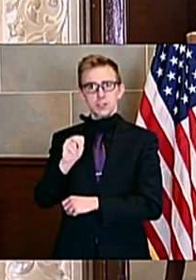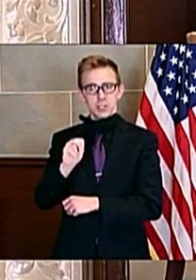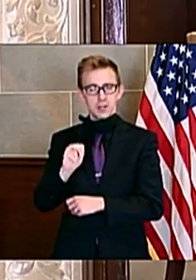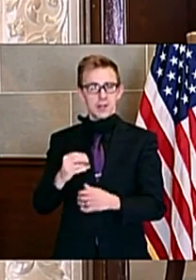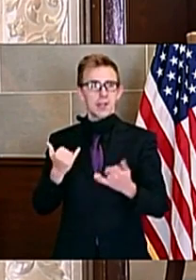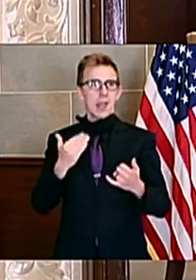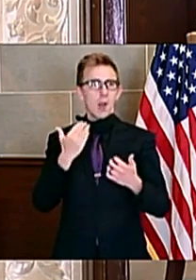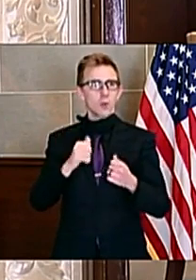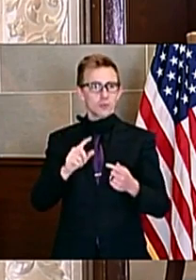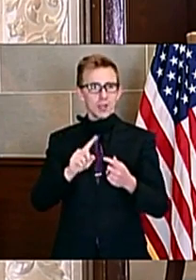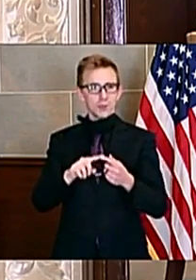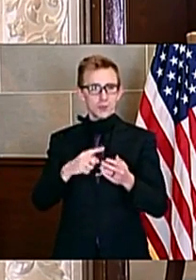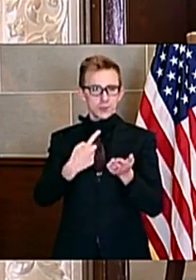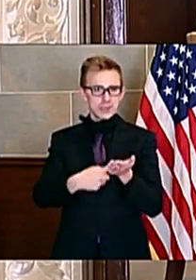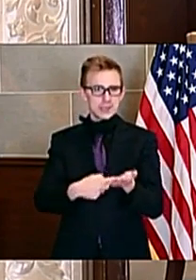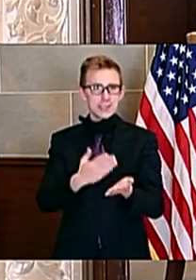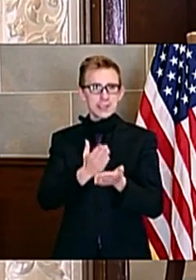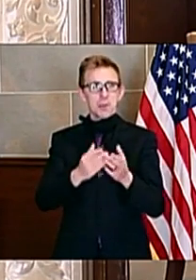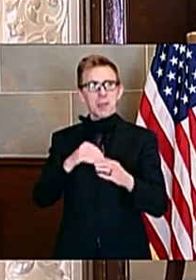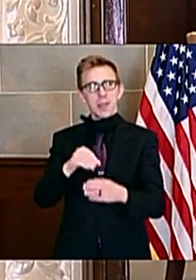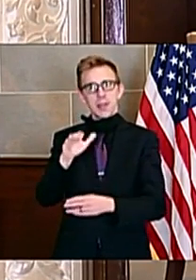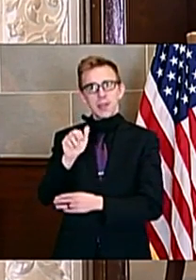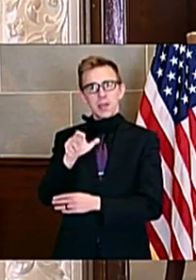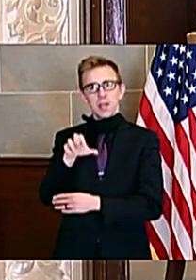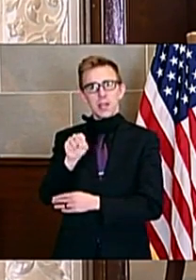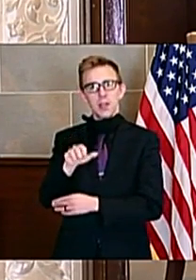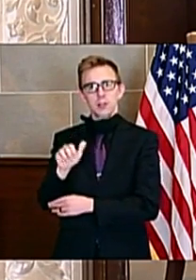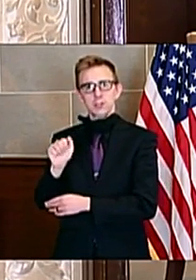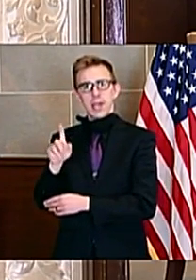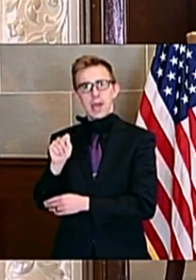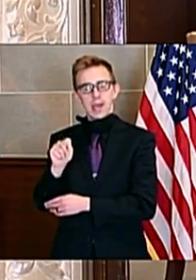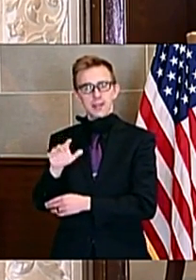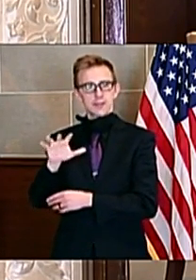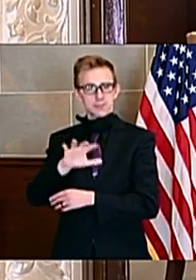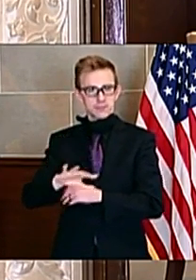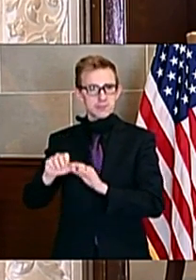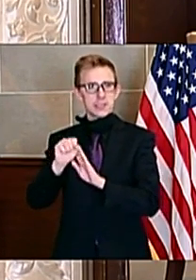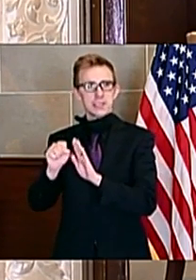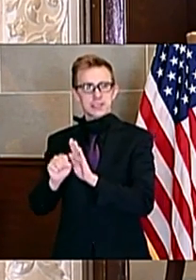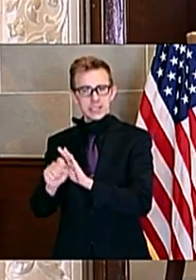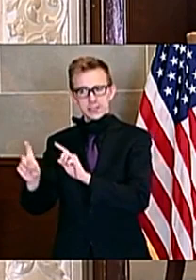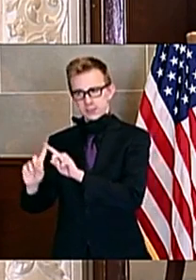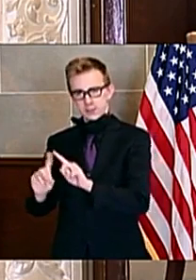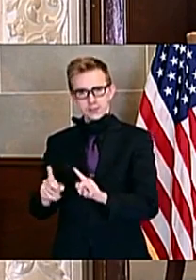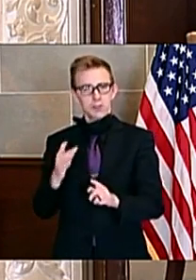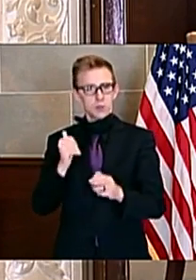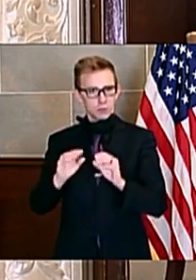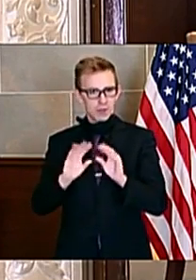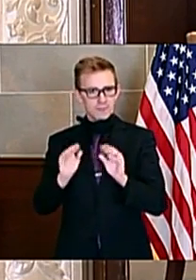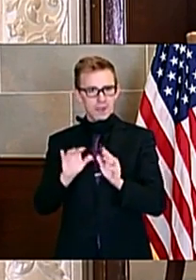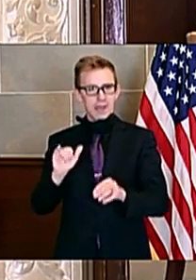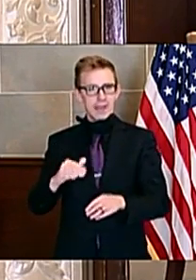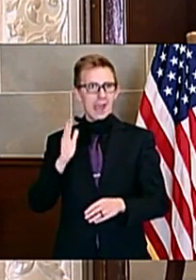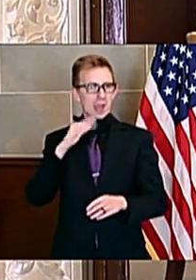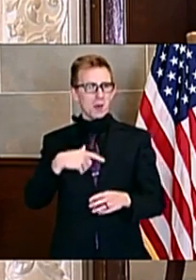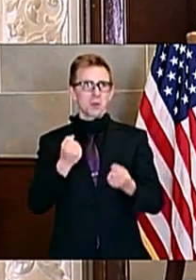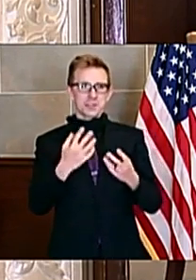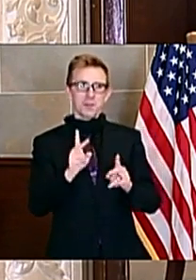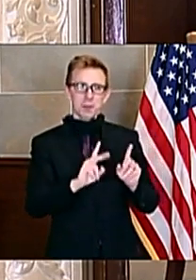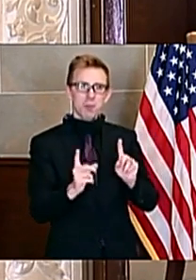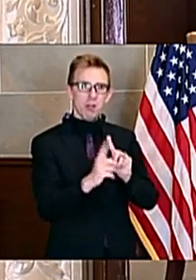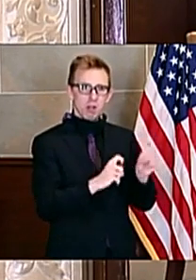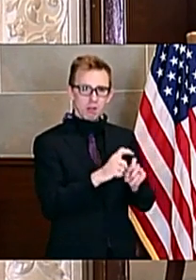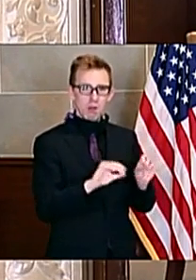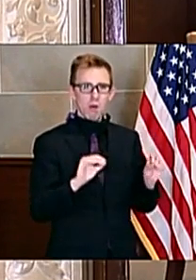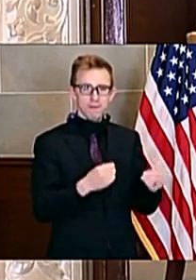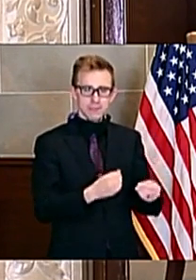try to cover over some of the things that's in the CARES Act, some of the things we're doing in the states, to clarify some of that. know there's been several questions to that, so